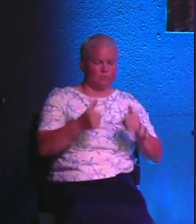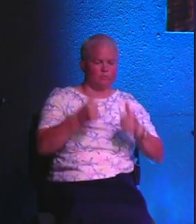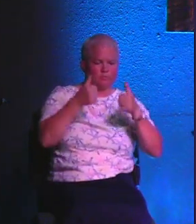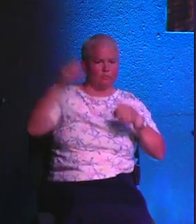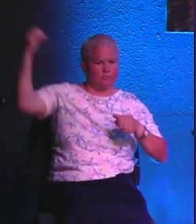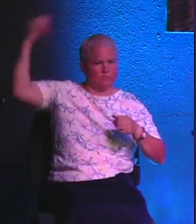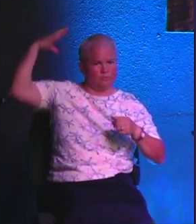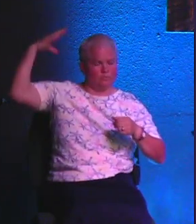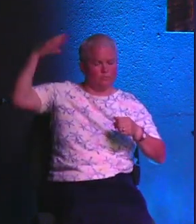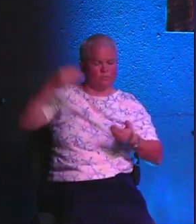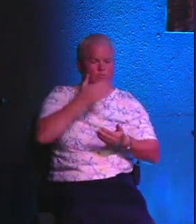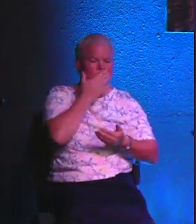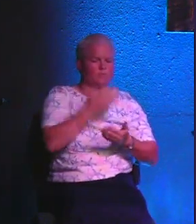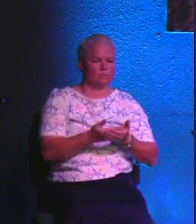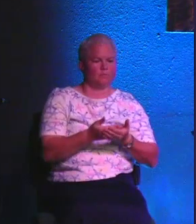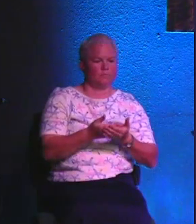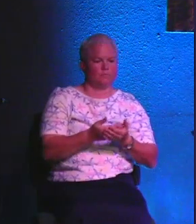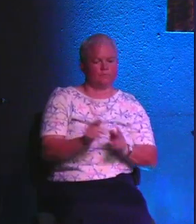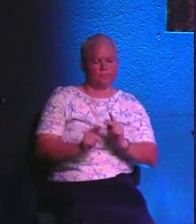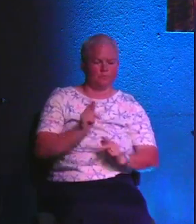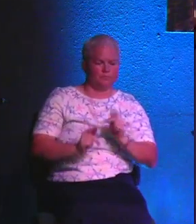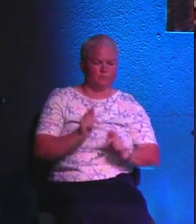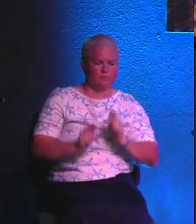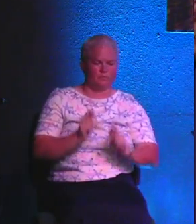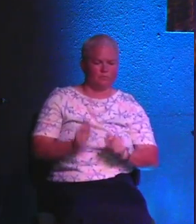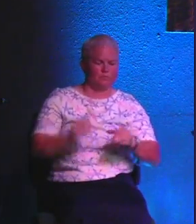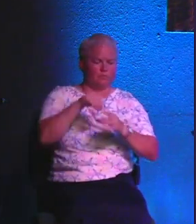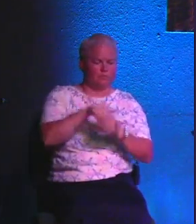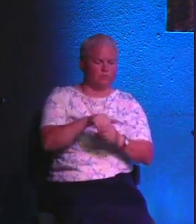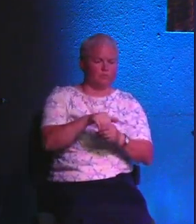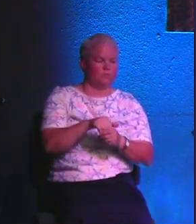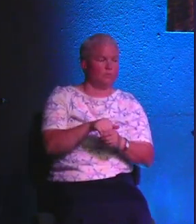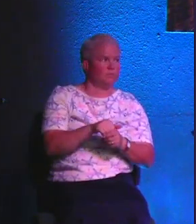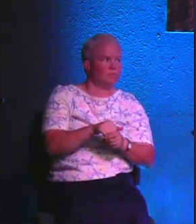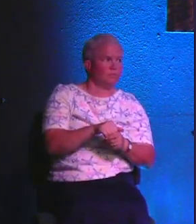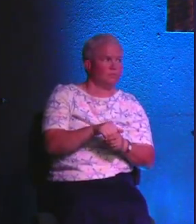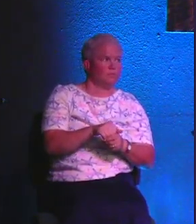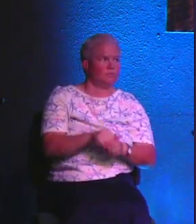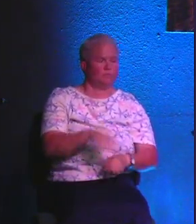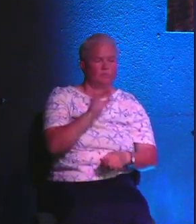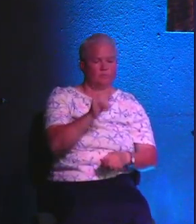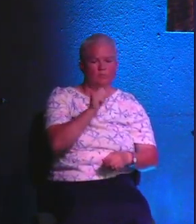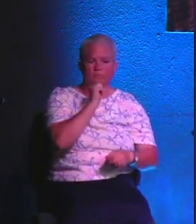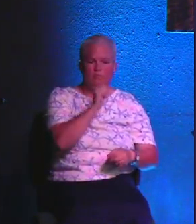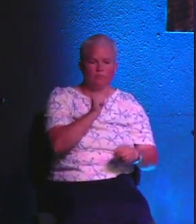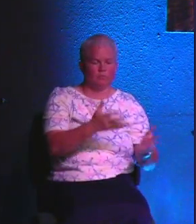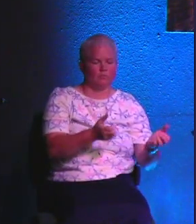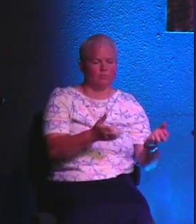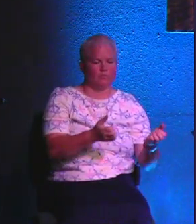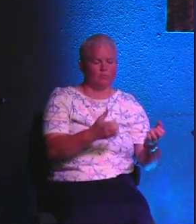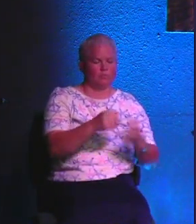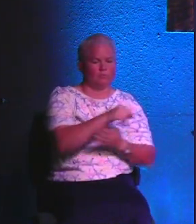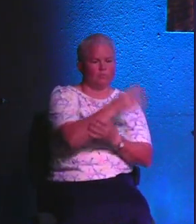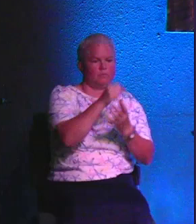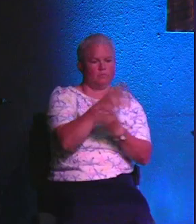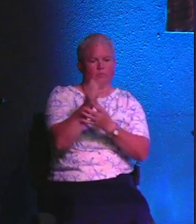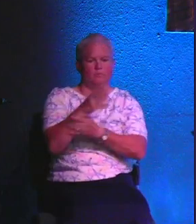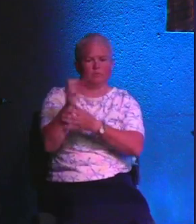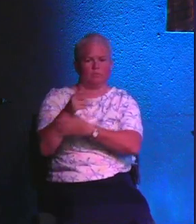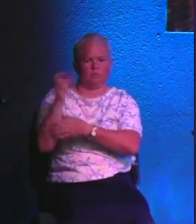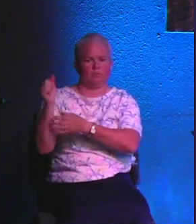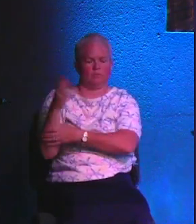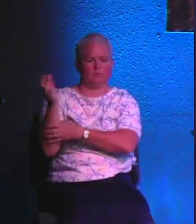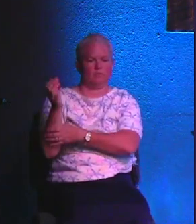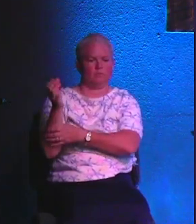in of your gracious and goodness, but that I can bring people into that bubble with me, Lord God. I don't want to leave the garden for the